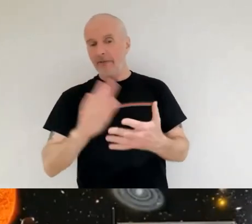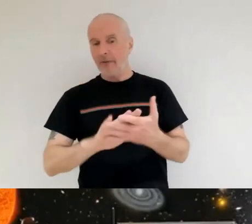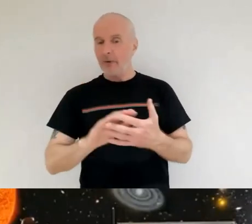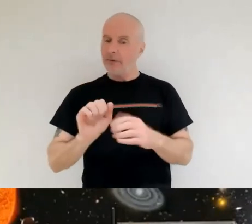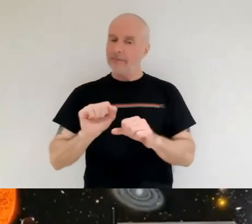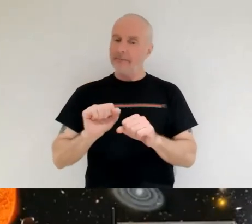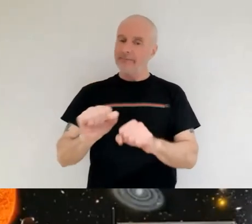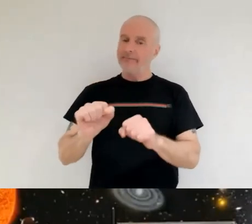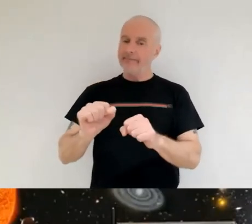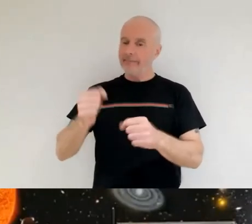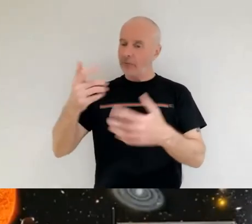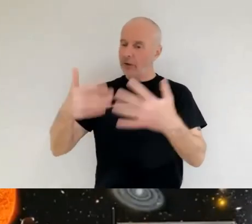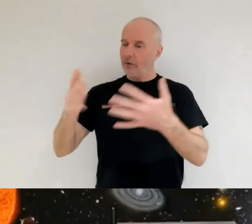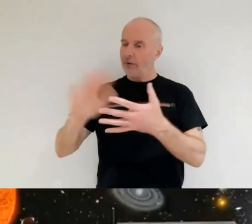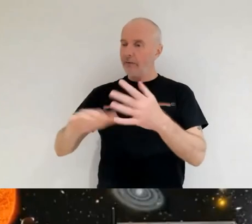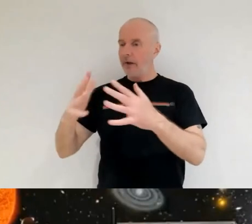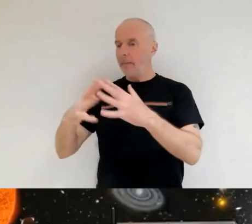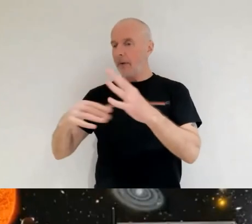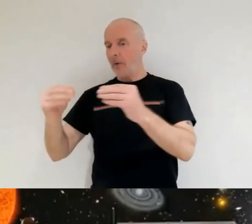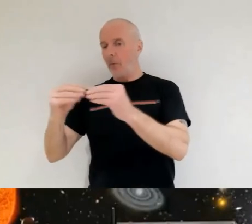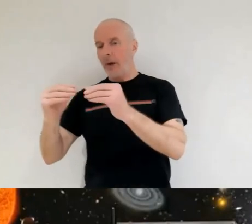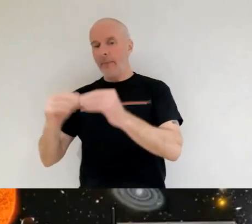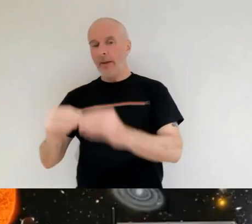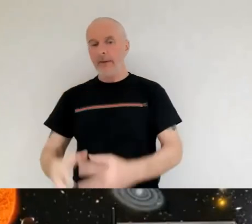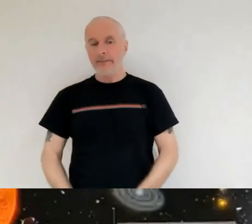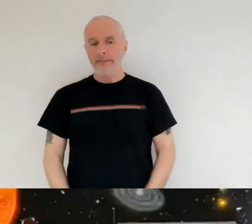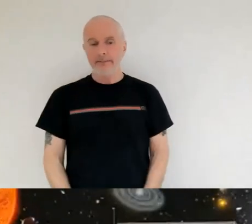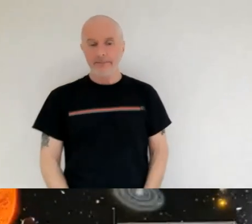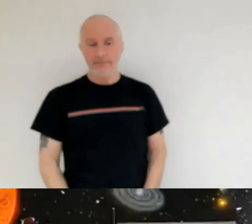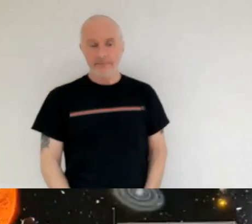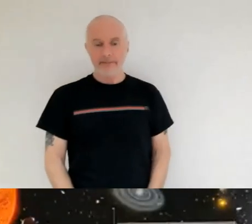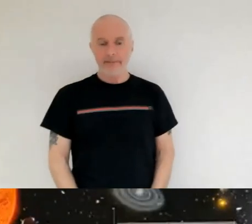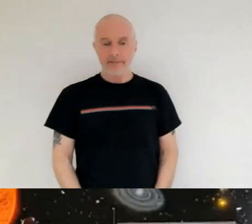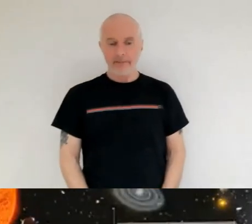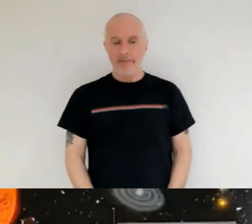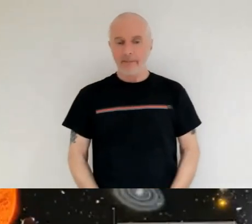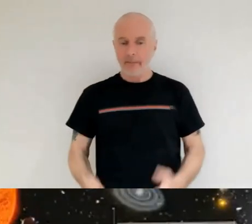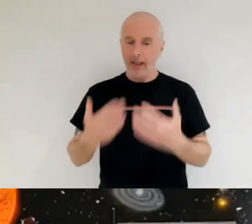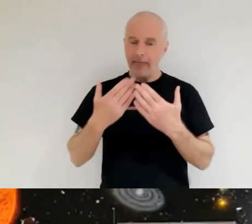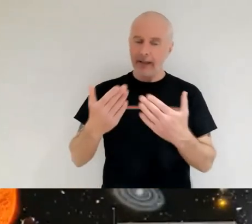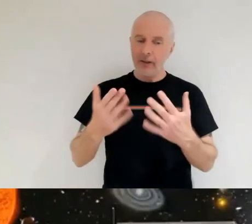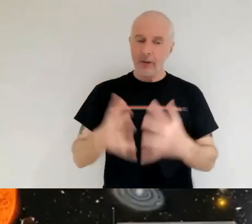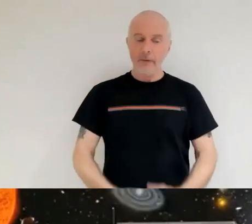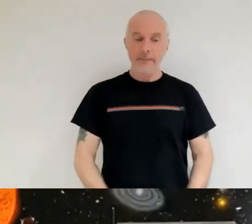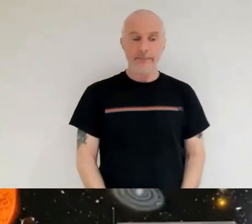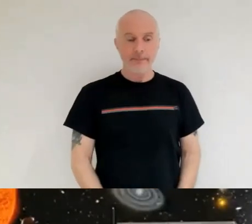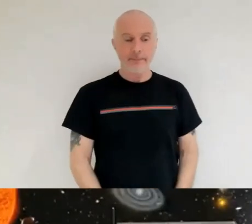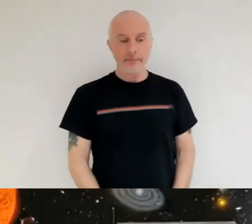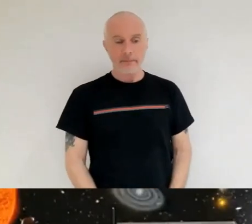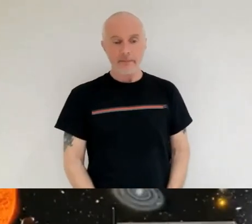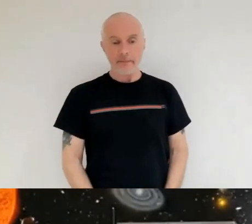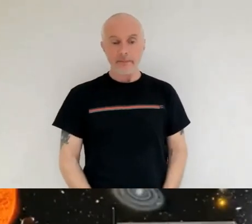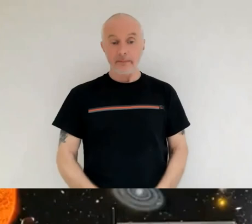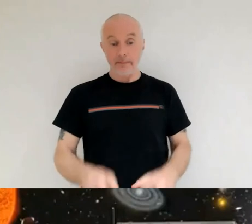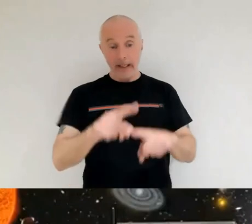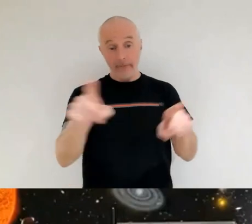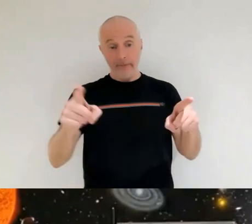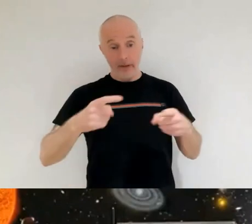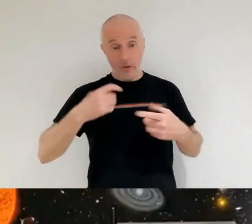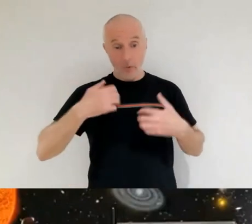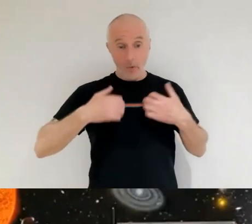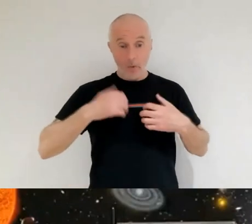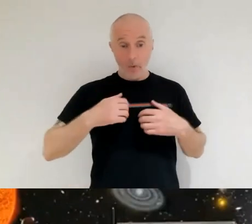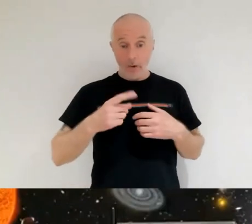you've got from from web um but just for those that are attending thank you sophie just for those that are interested we have one